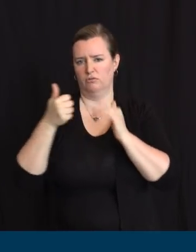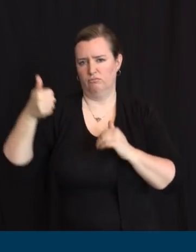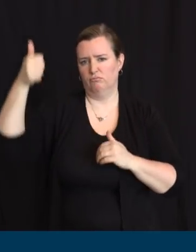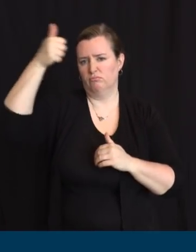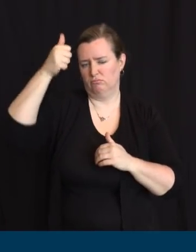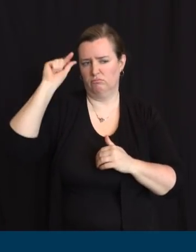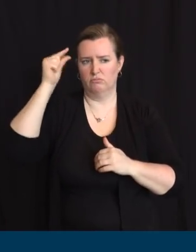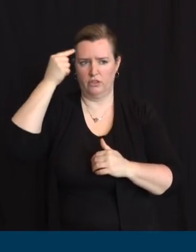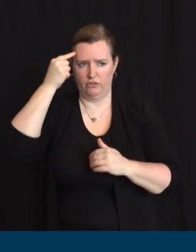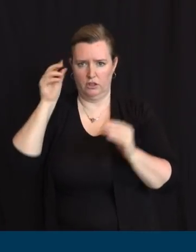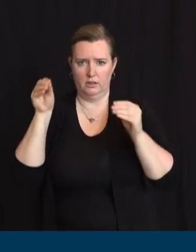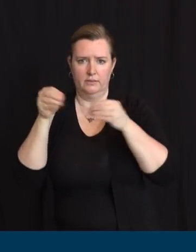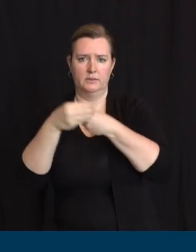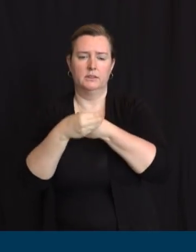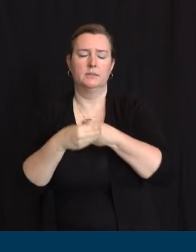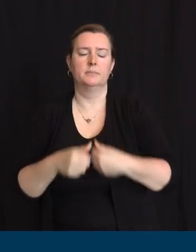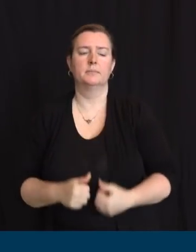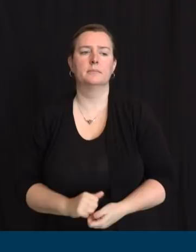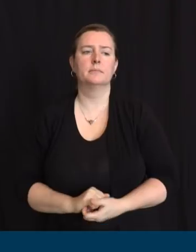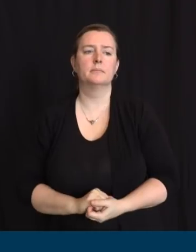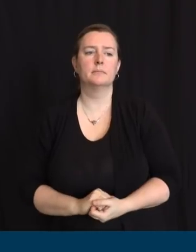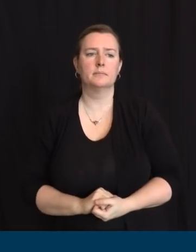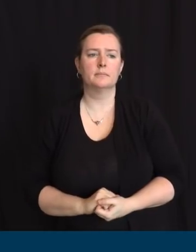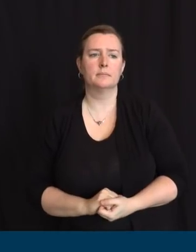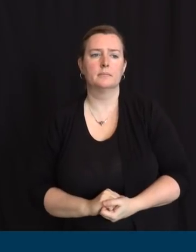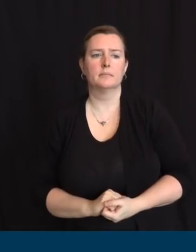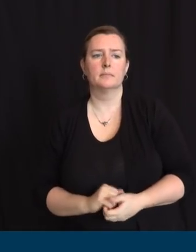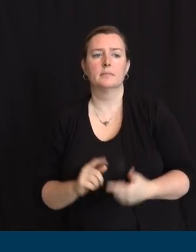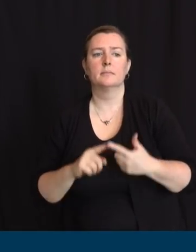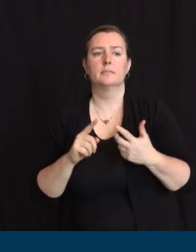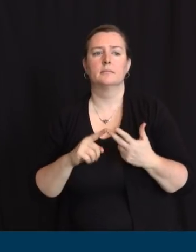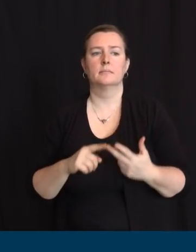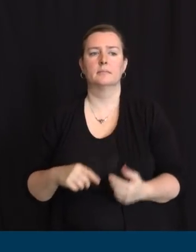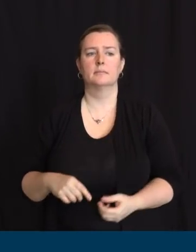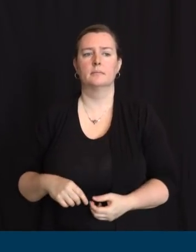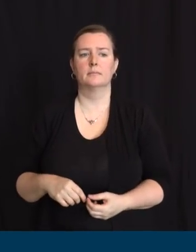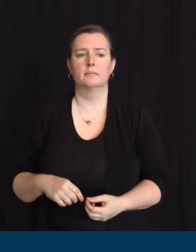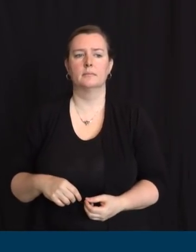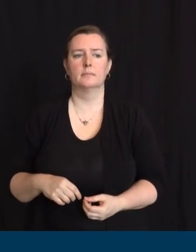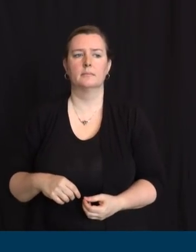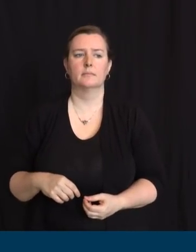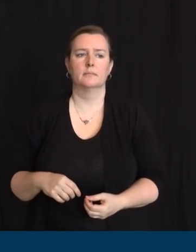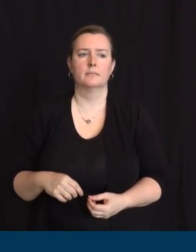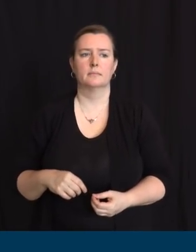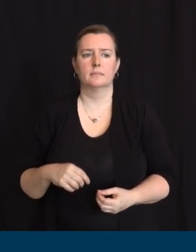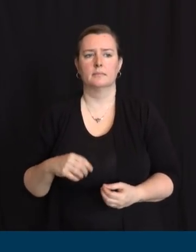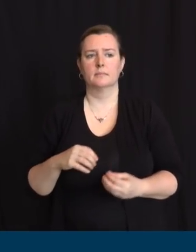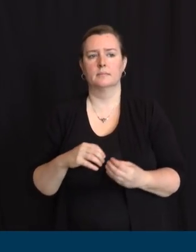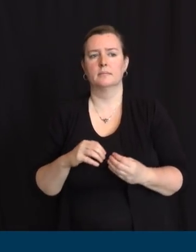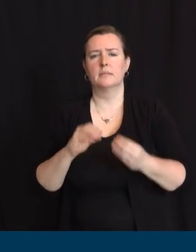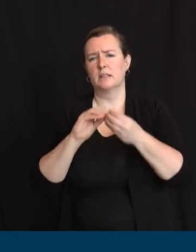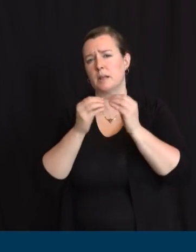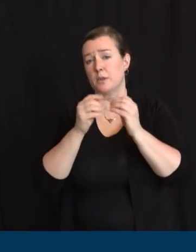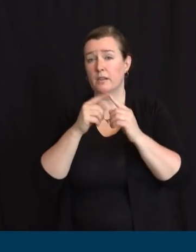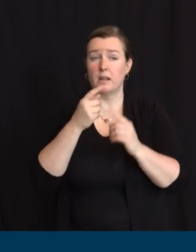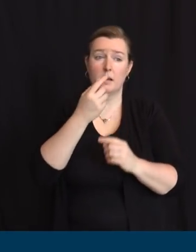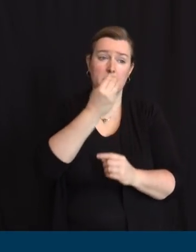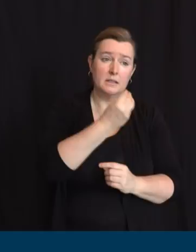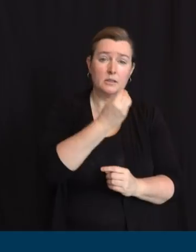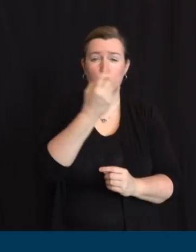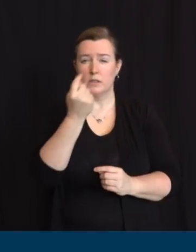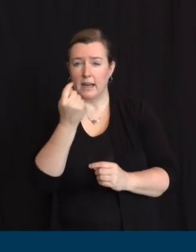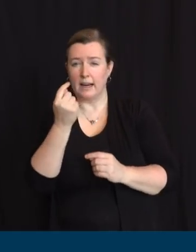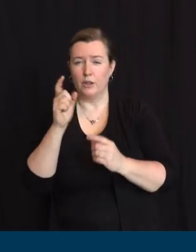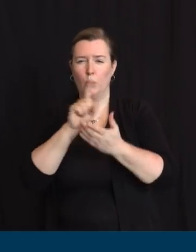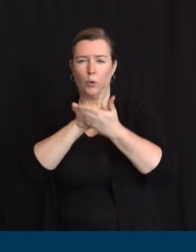look at Monday and Tuesday numbers, there's a certain amount of blending that we have to accept, given the weekend reality.